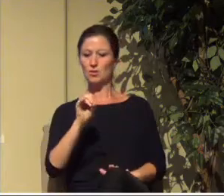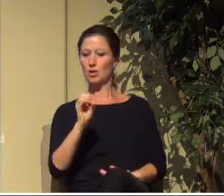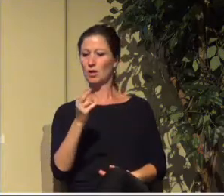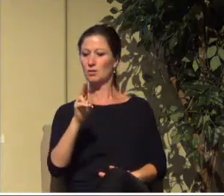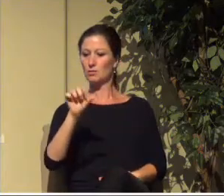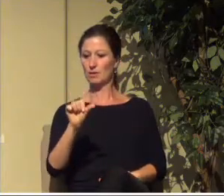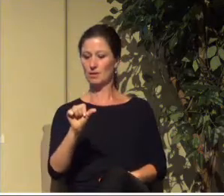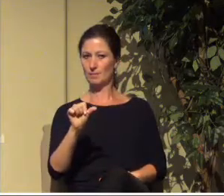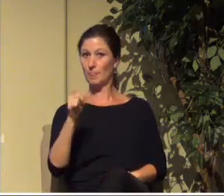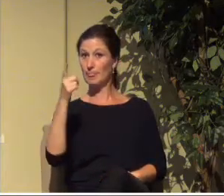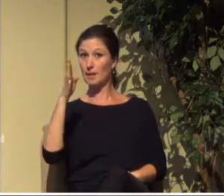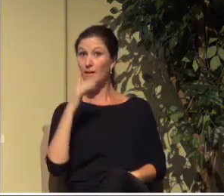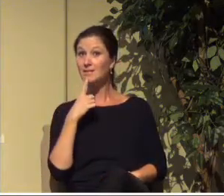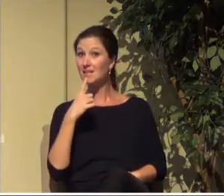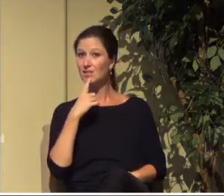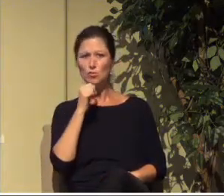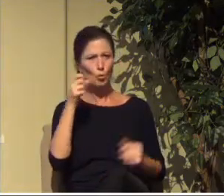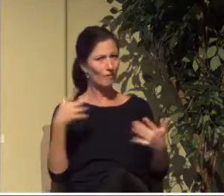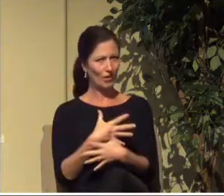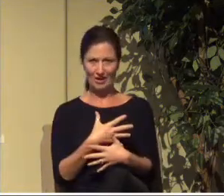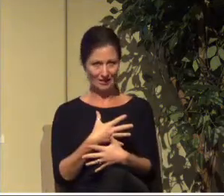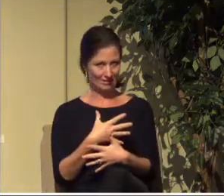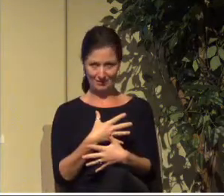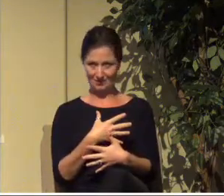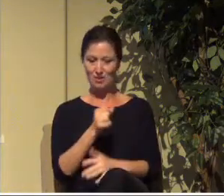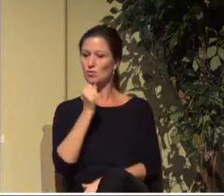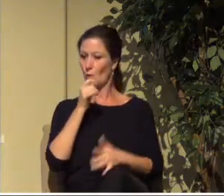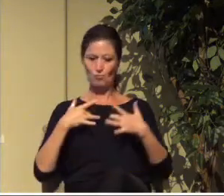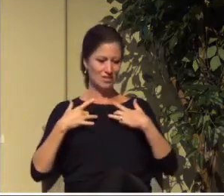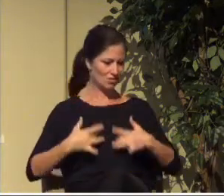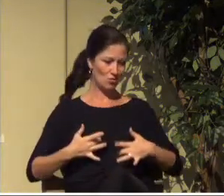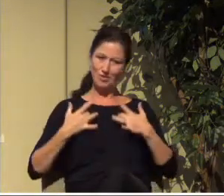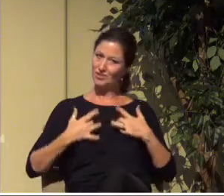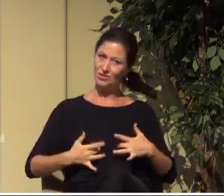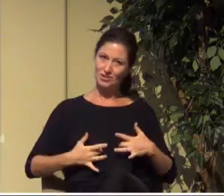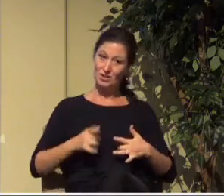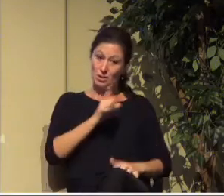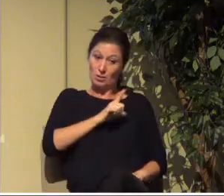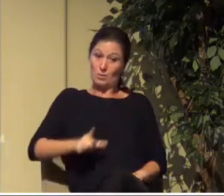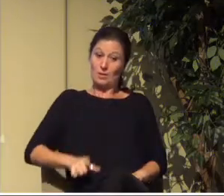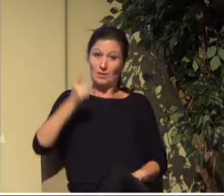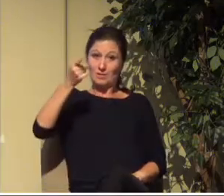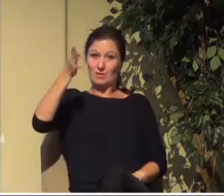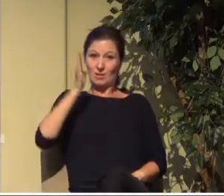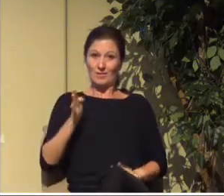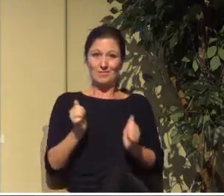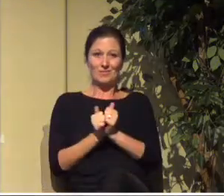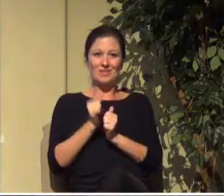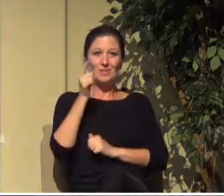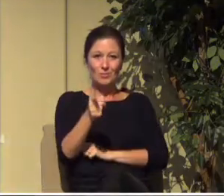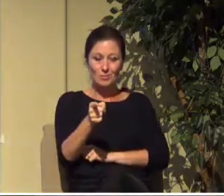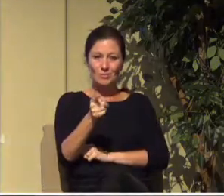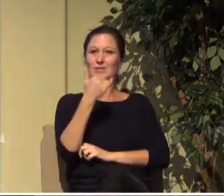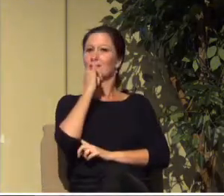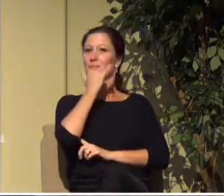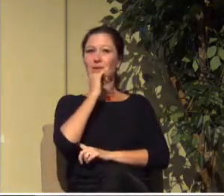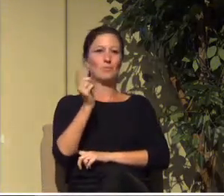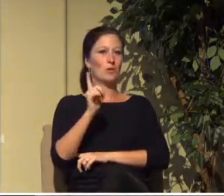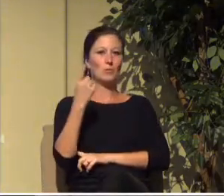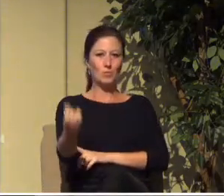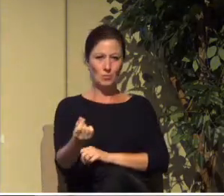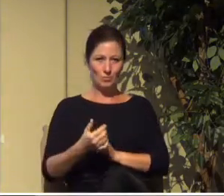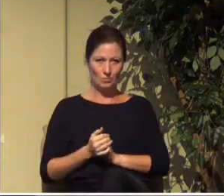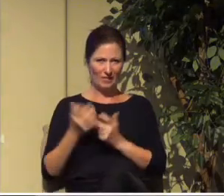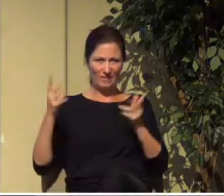says, do not be afraid, do not be discouraged, for the Lord your God will be with you wherever you go, because he has chosen